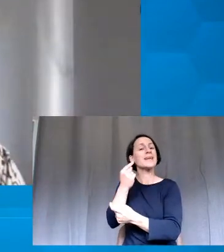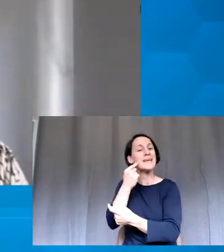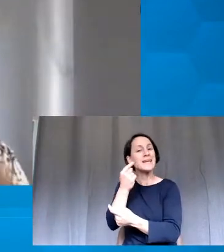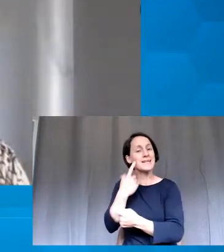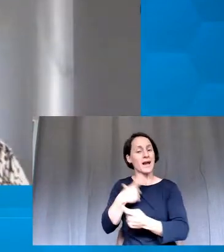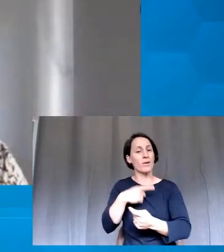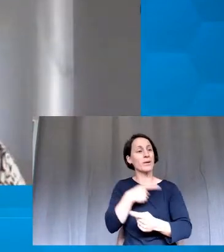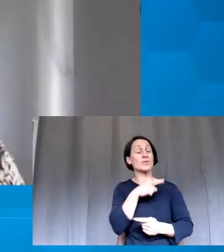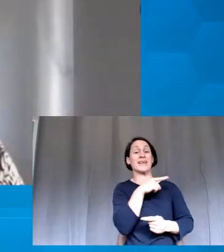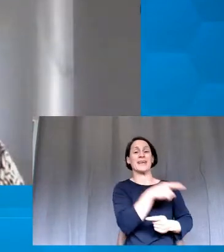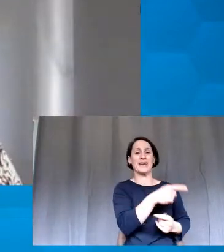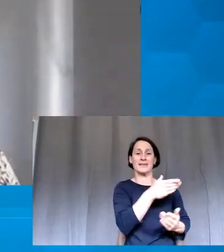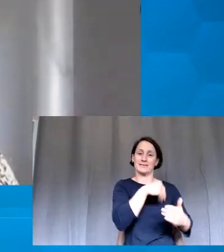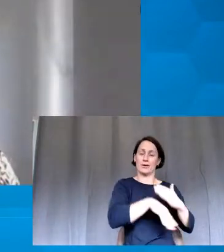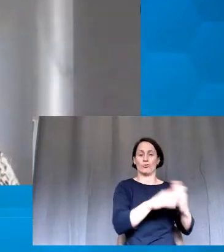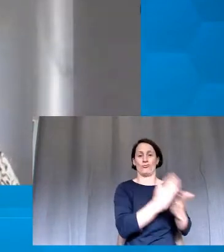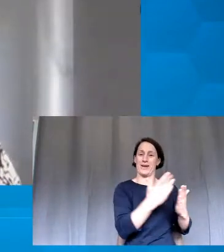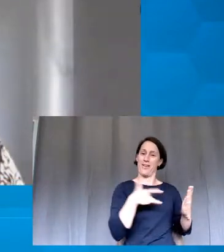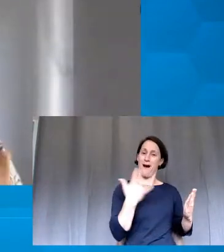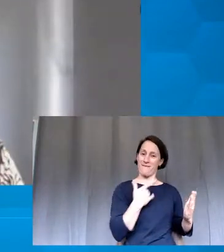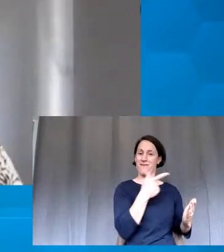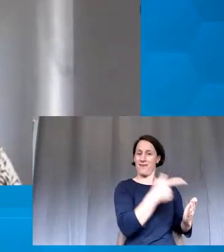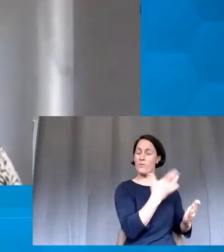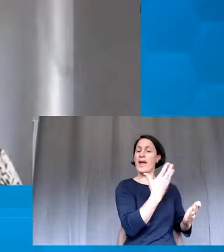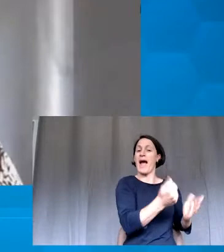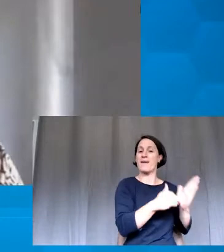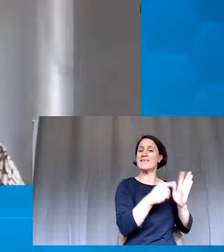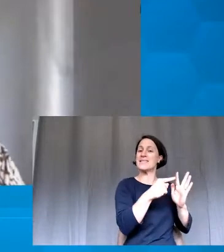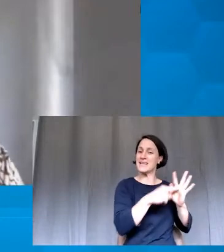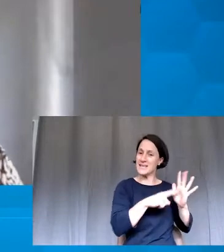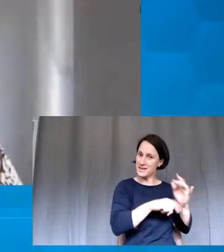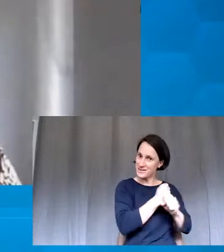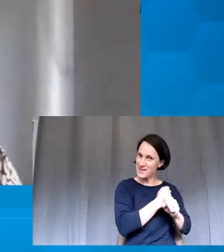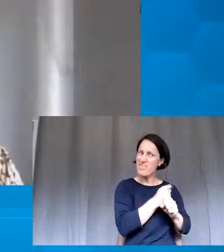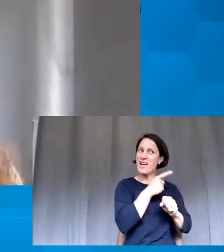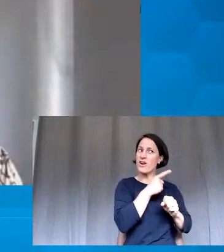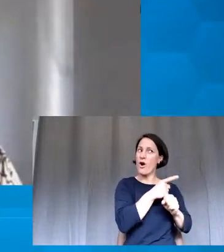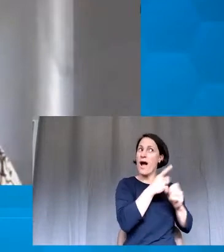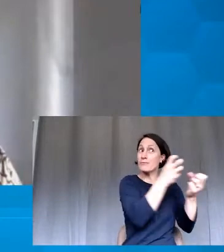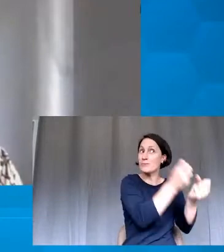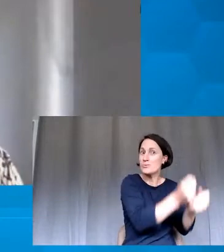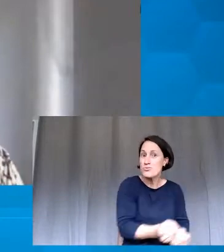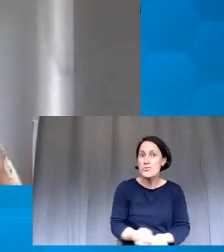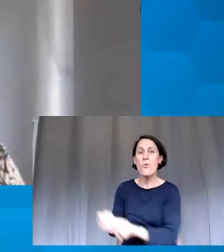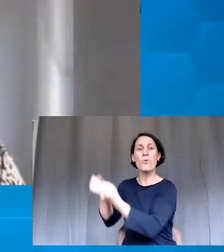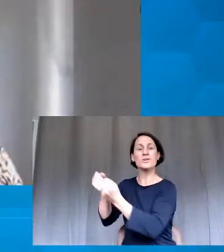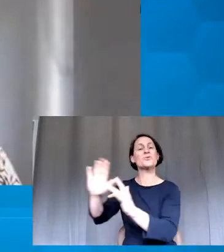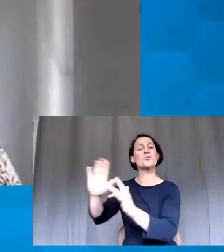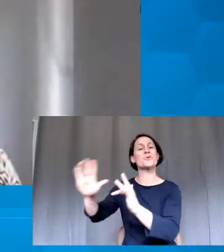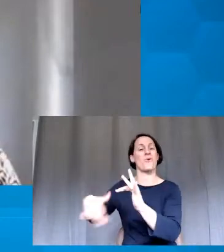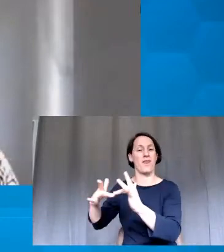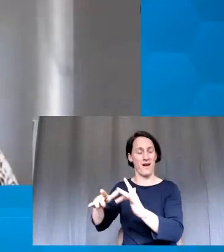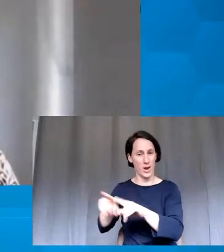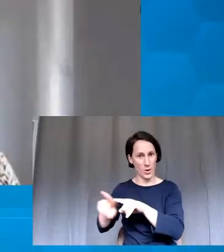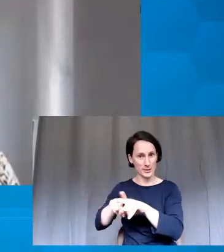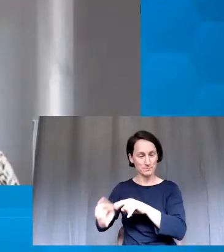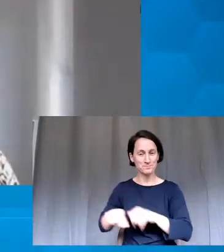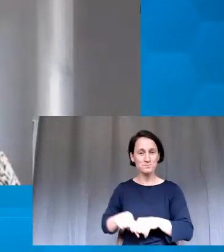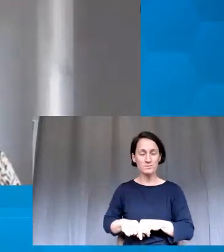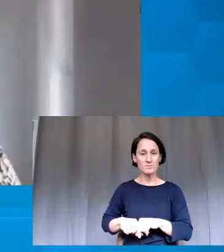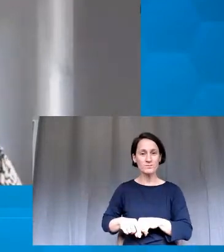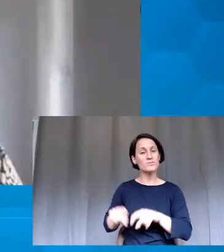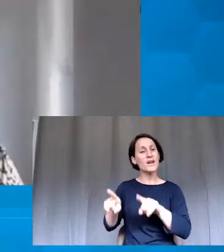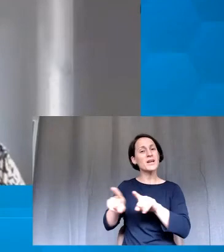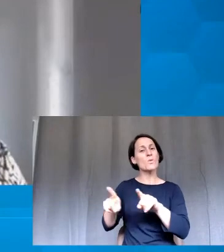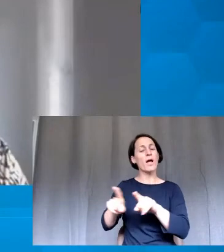Zetings in the real life space. So, that was something that we continued to kind of use in lectures and using the features of